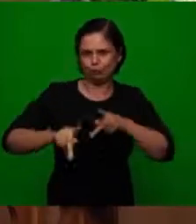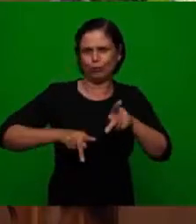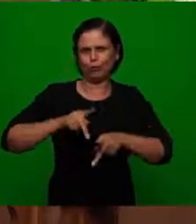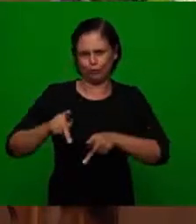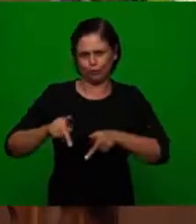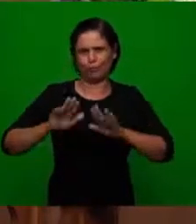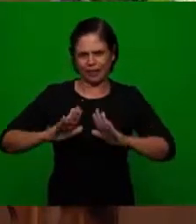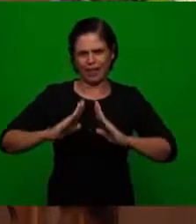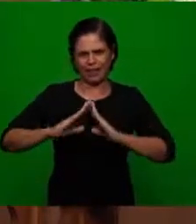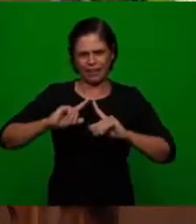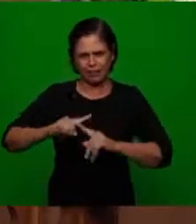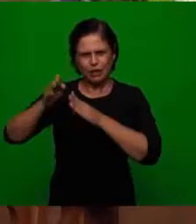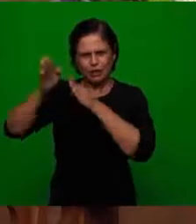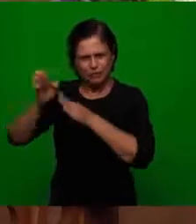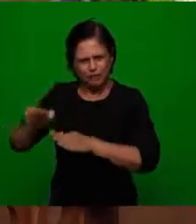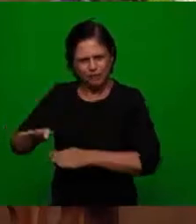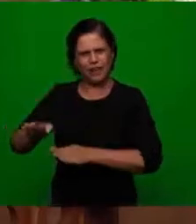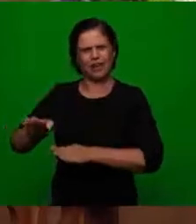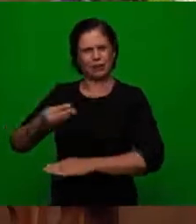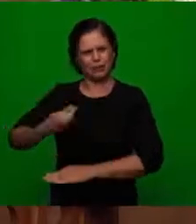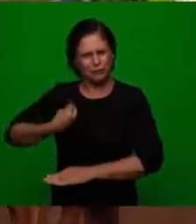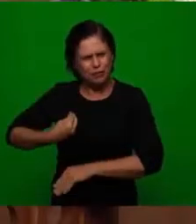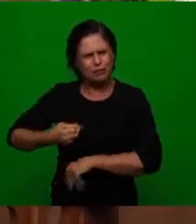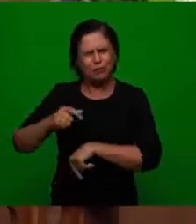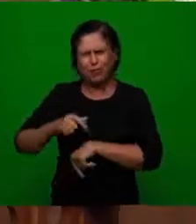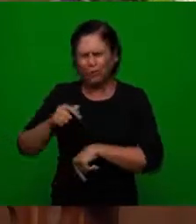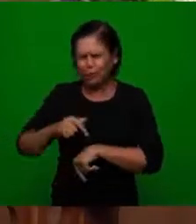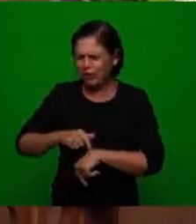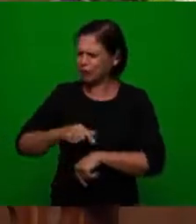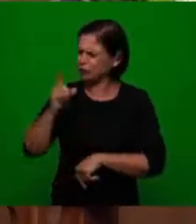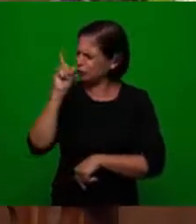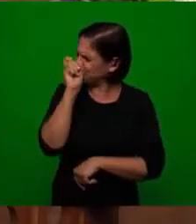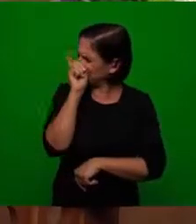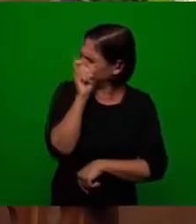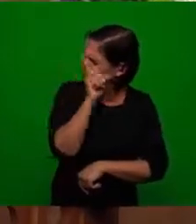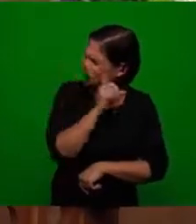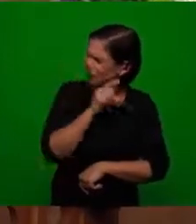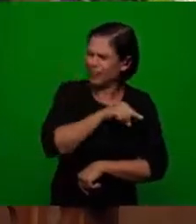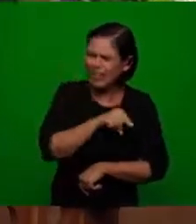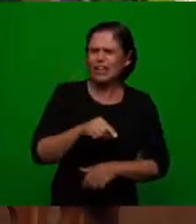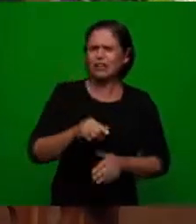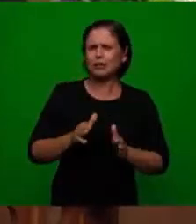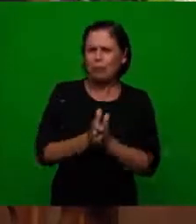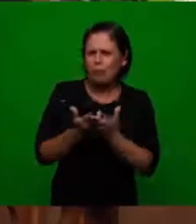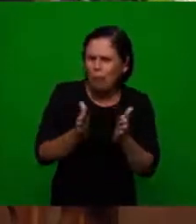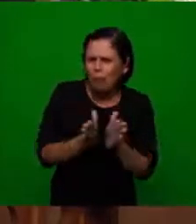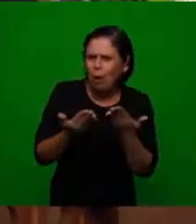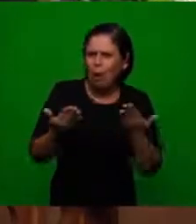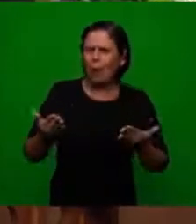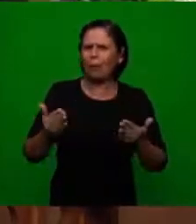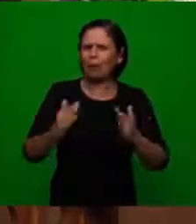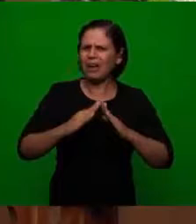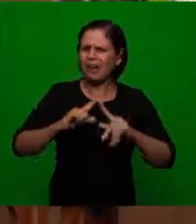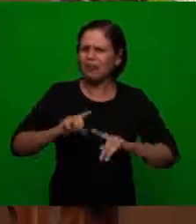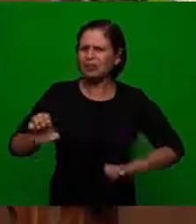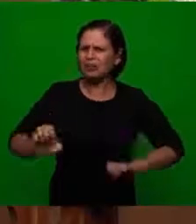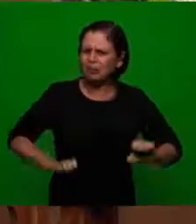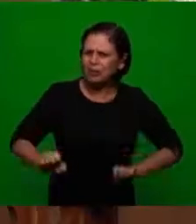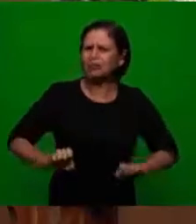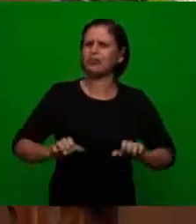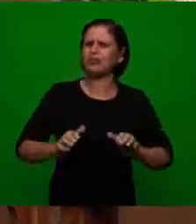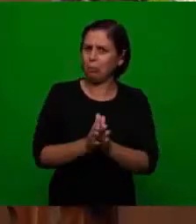the church was living in moment of their worst situation of life and survival